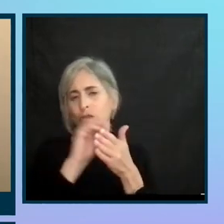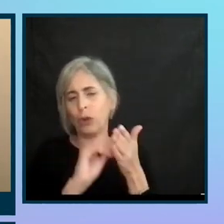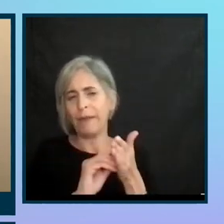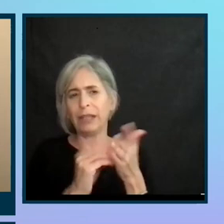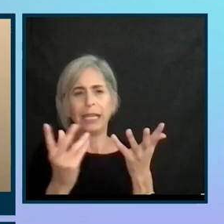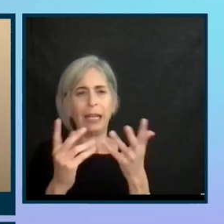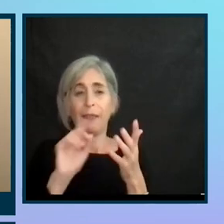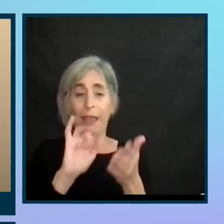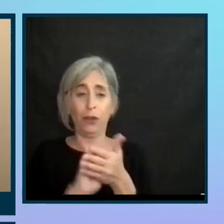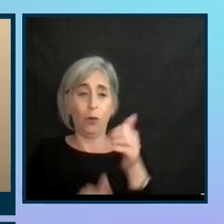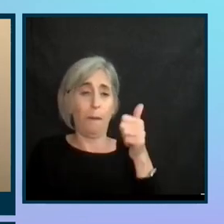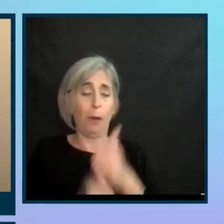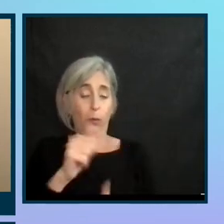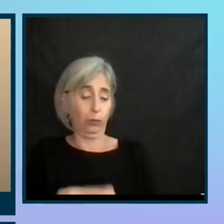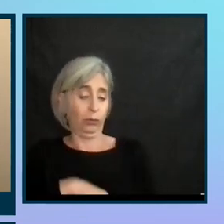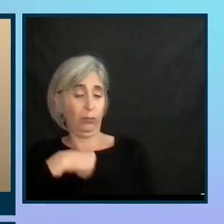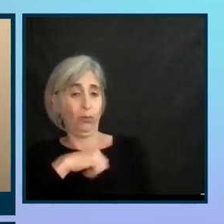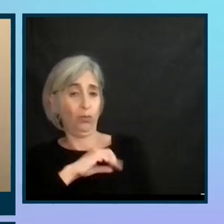most proud of?